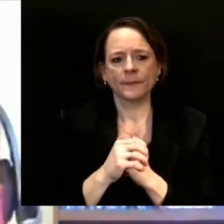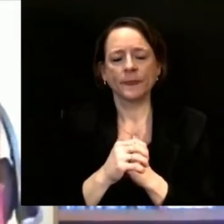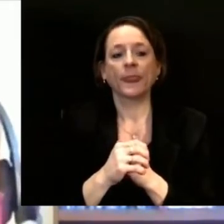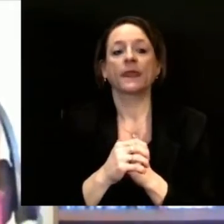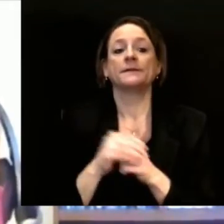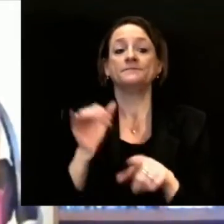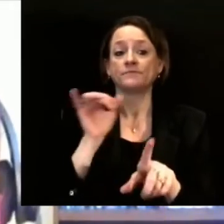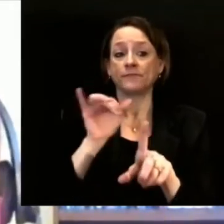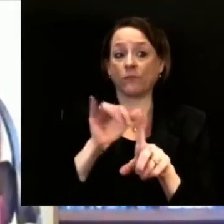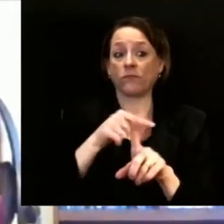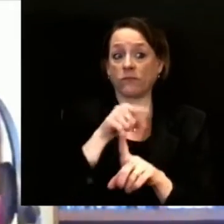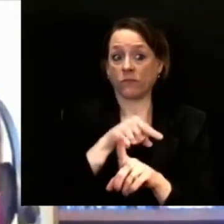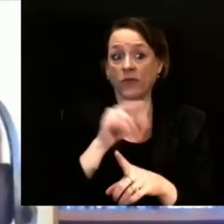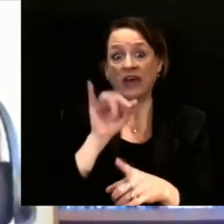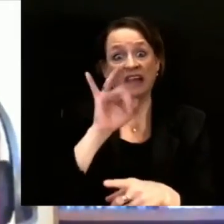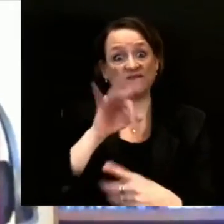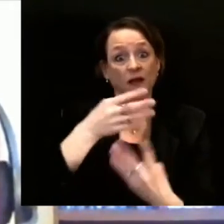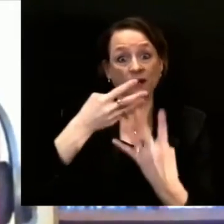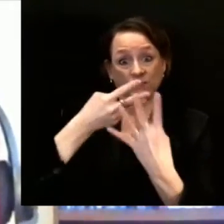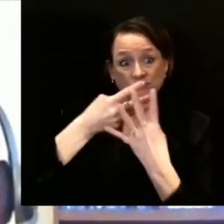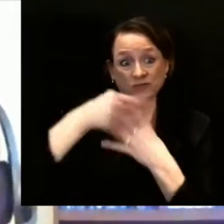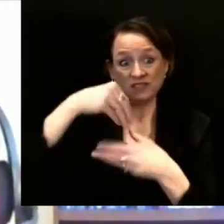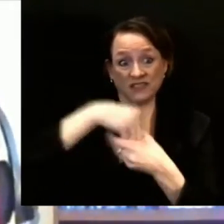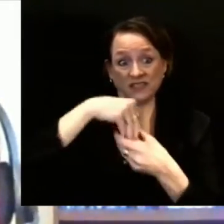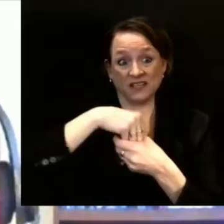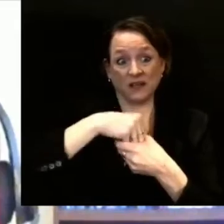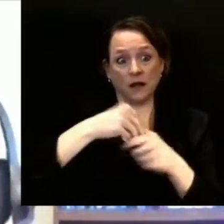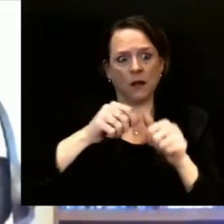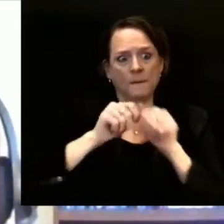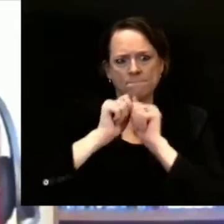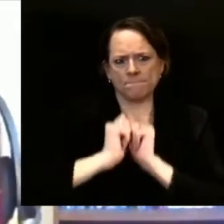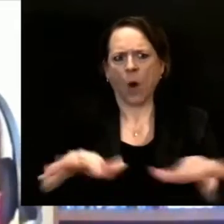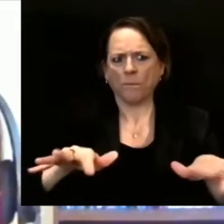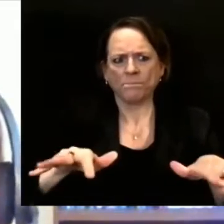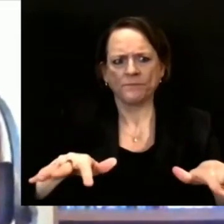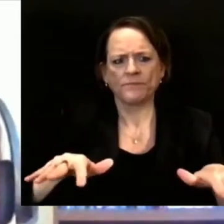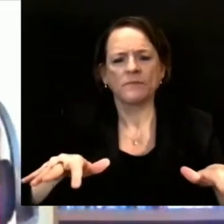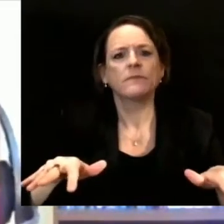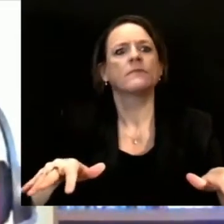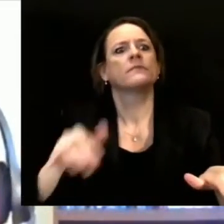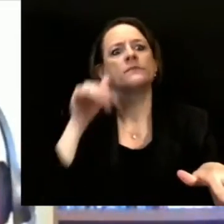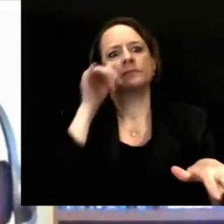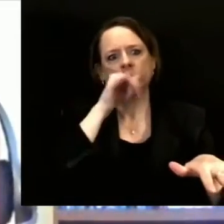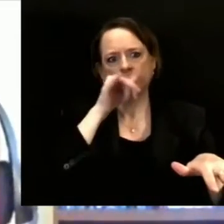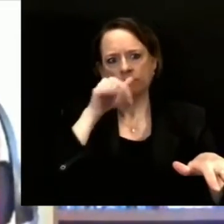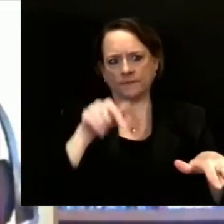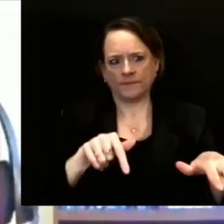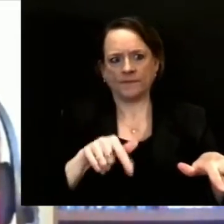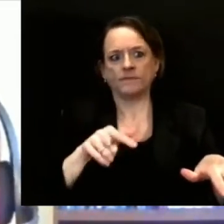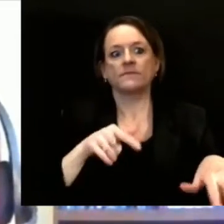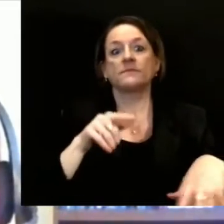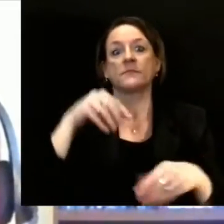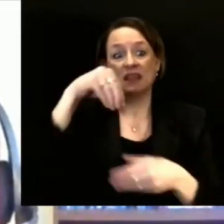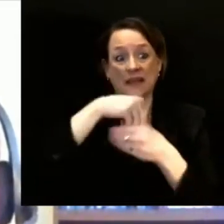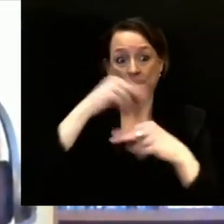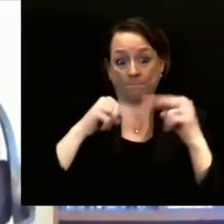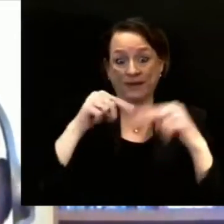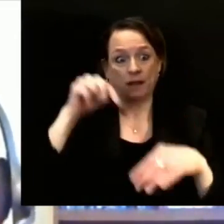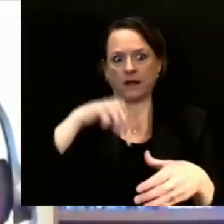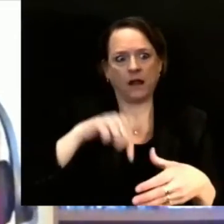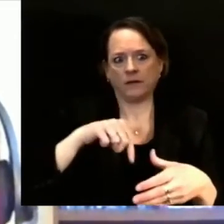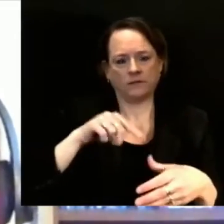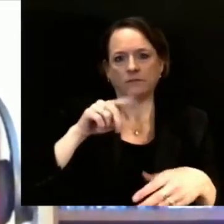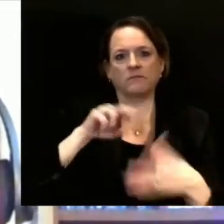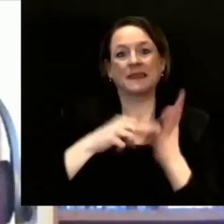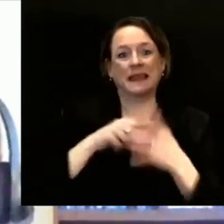on the community as well. It's not like it's contained within a prison. When inmates become ill from this illness, they